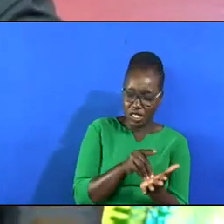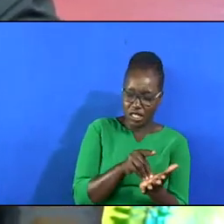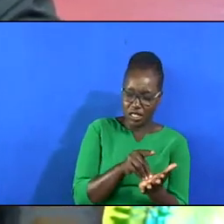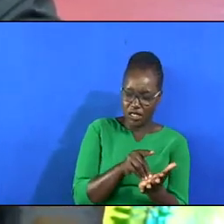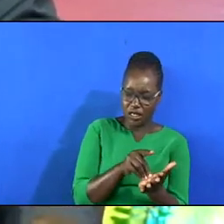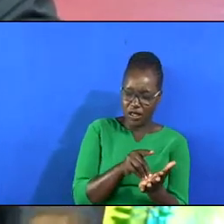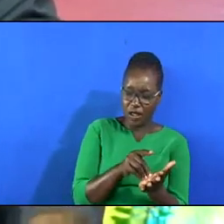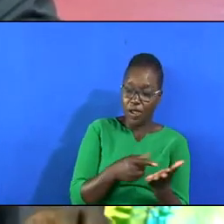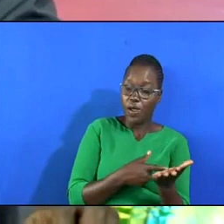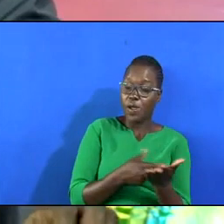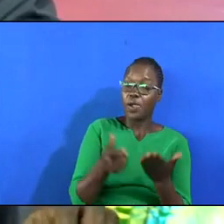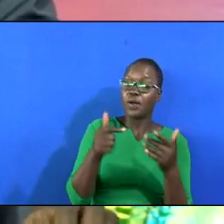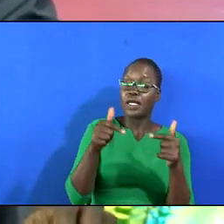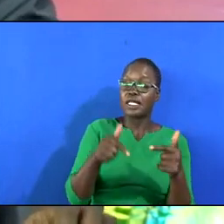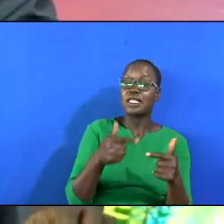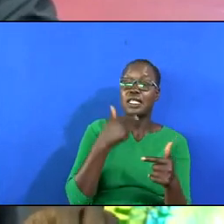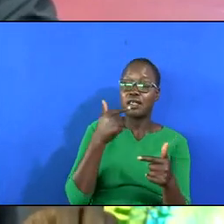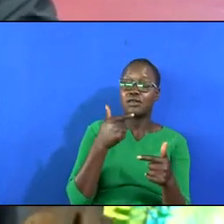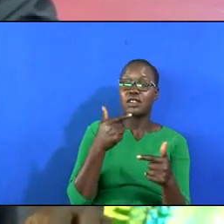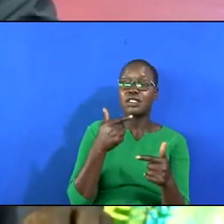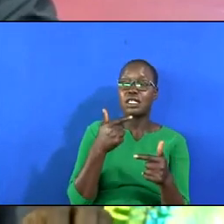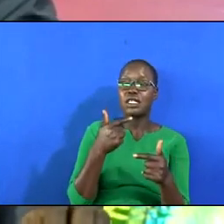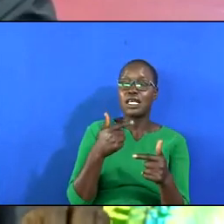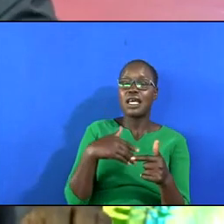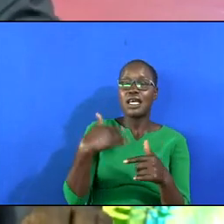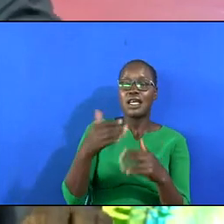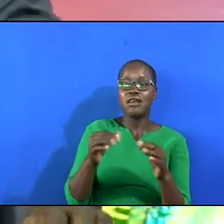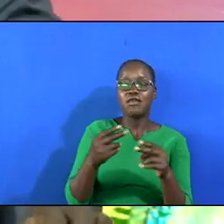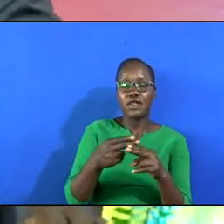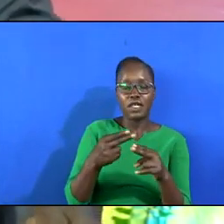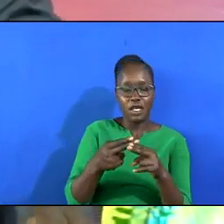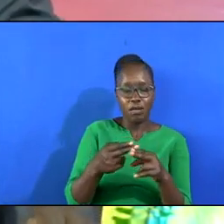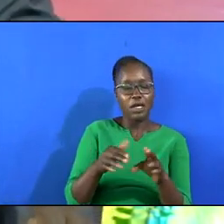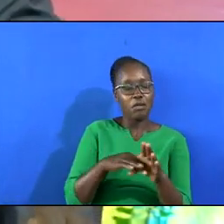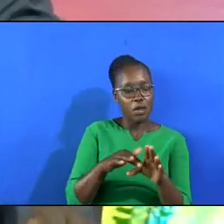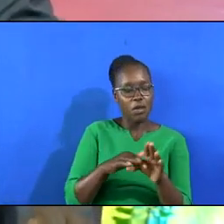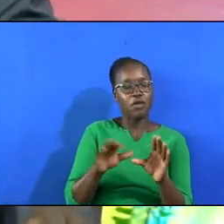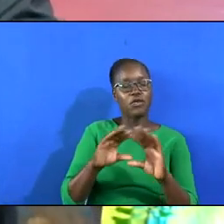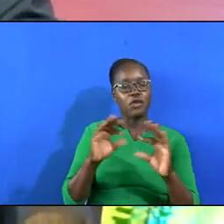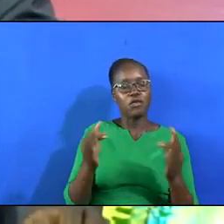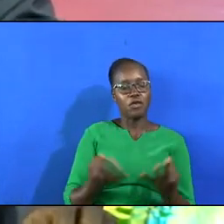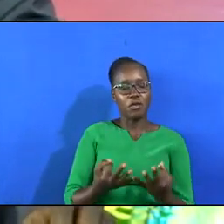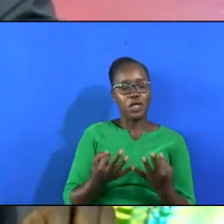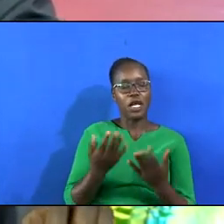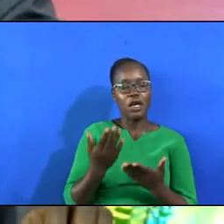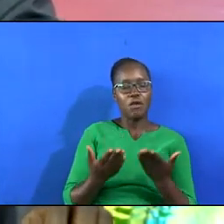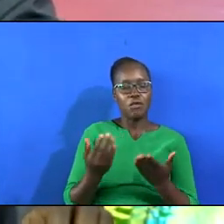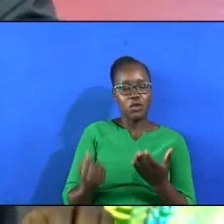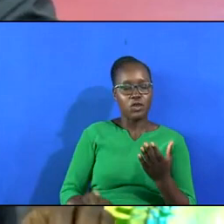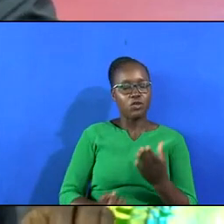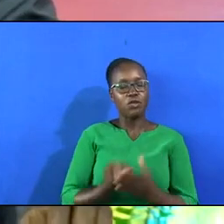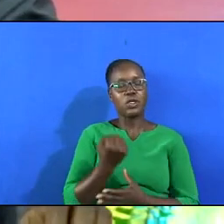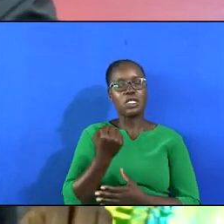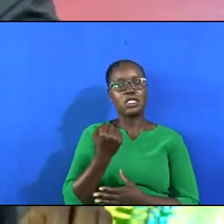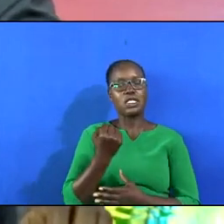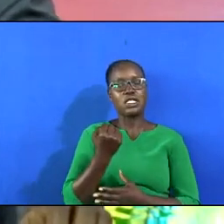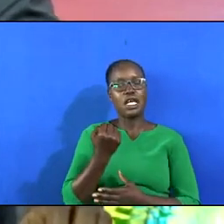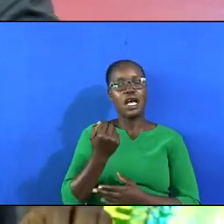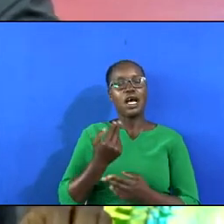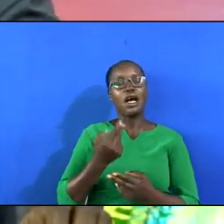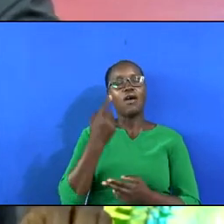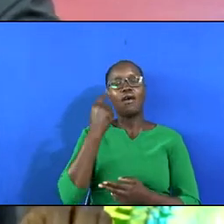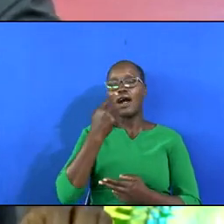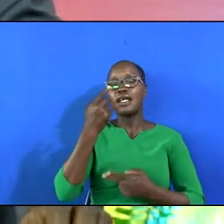This week as we mention every member of the family May you raise our eyes high